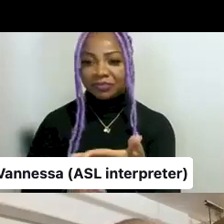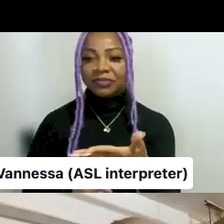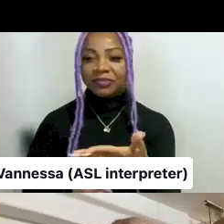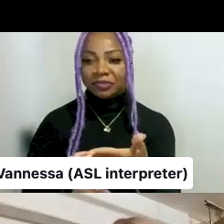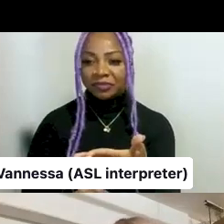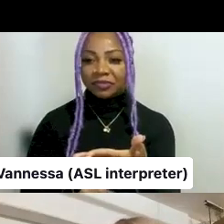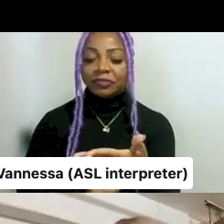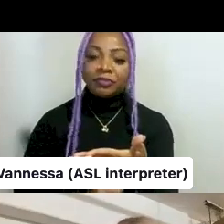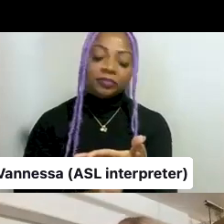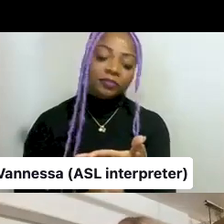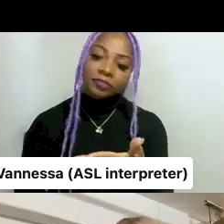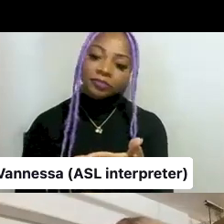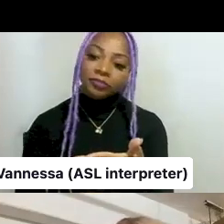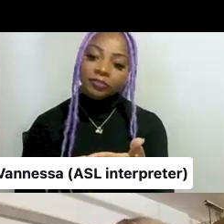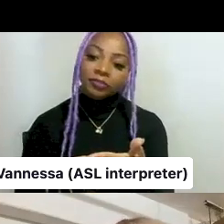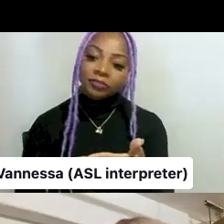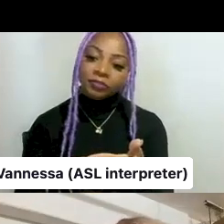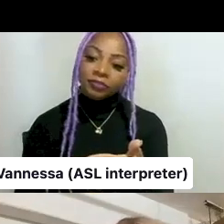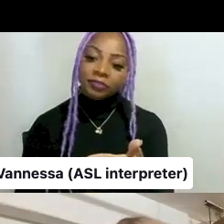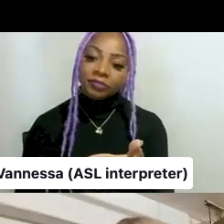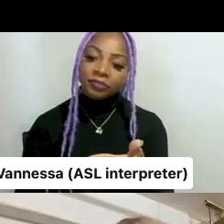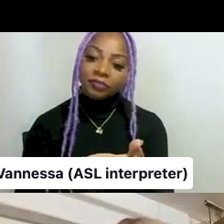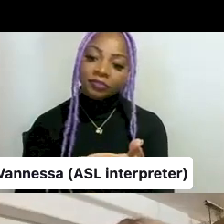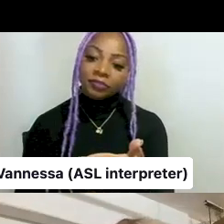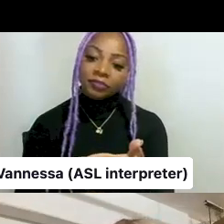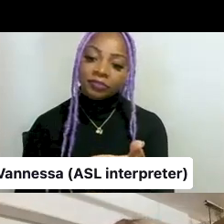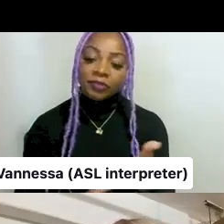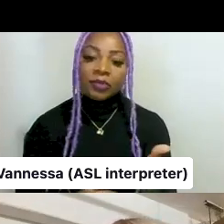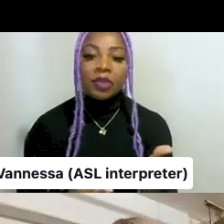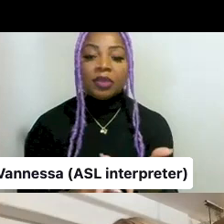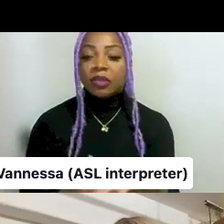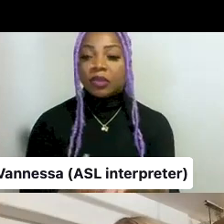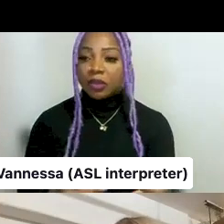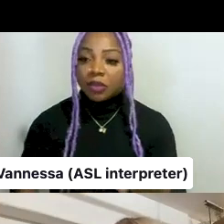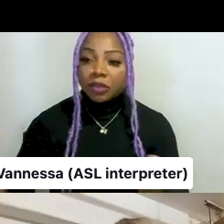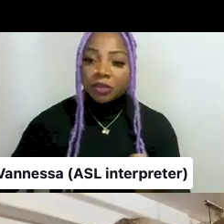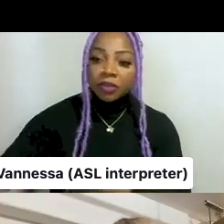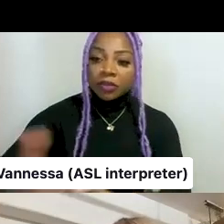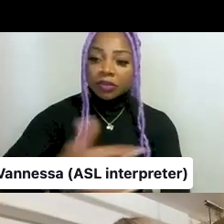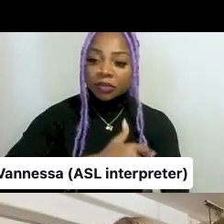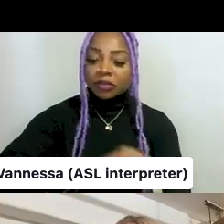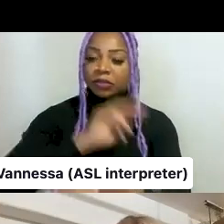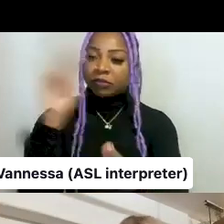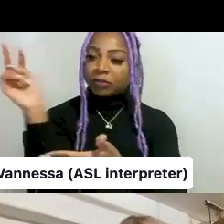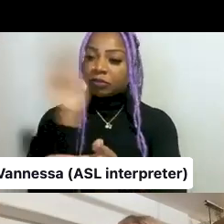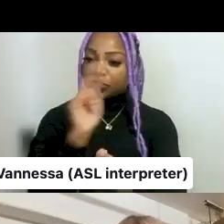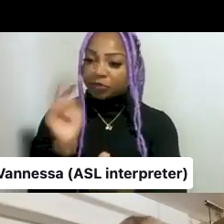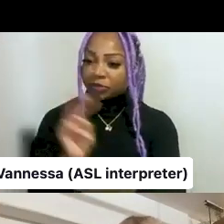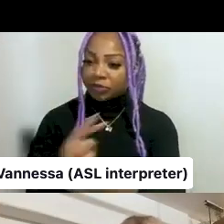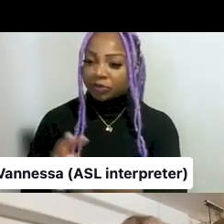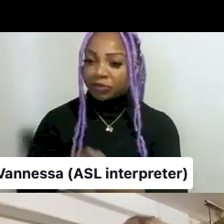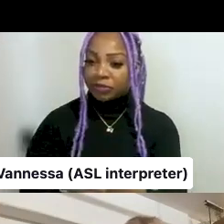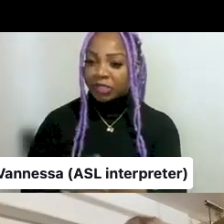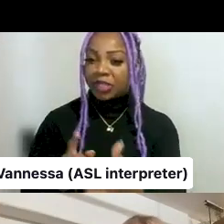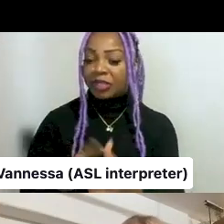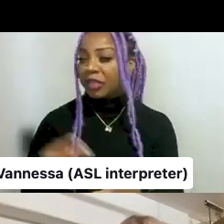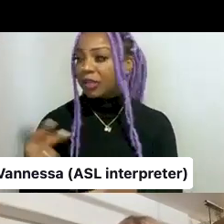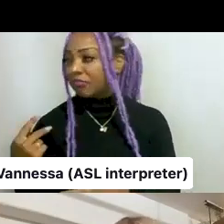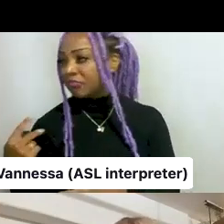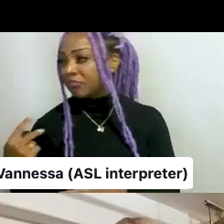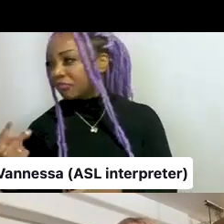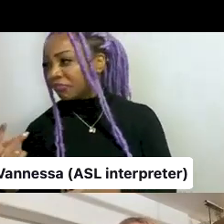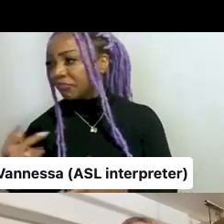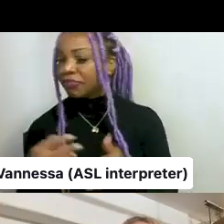it meant like collects everything, read everything and instantly between, uh, the, both of us, my colleague Asit Forstamante and